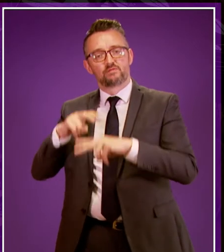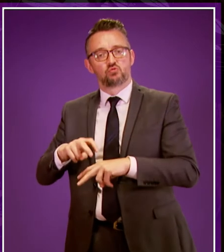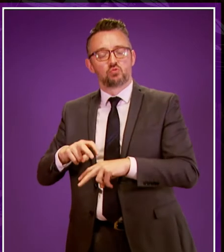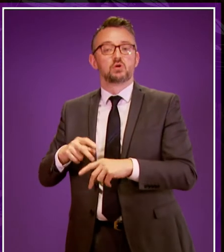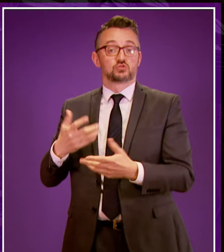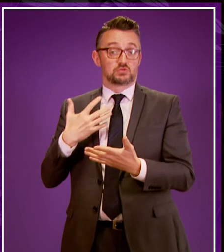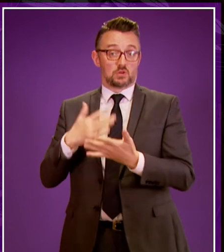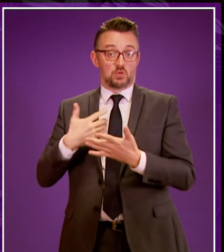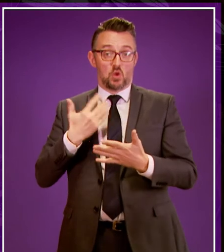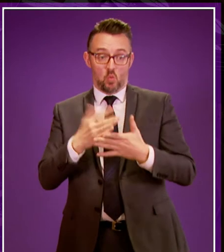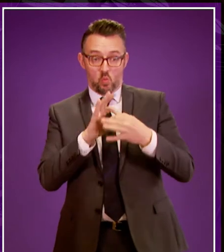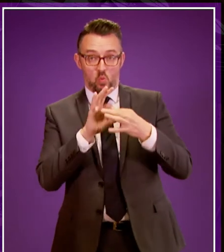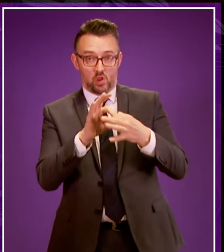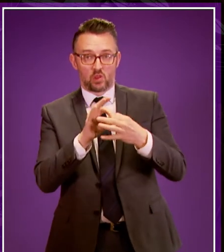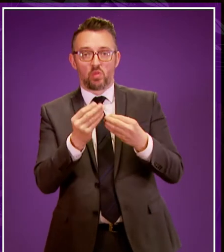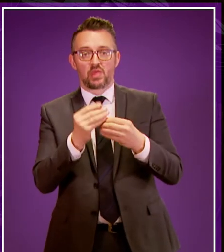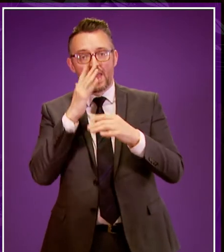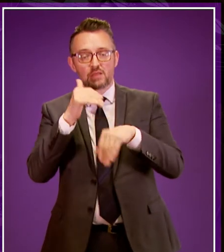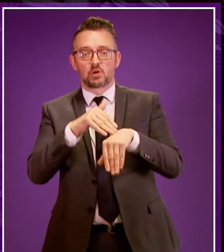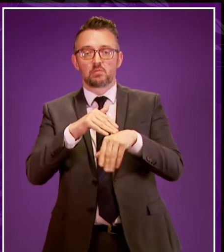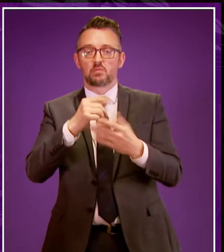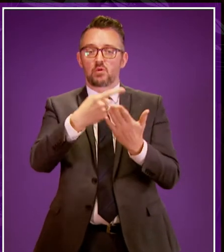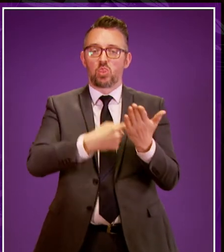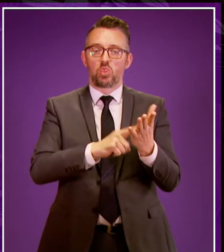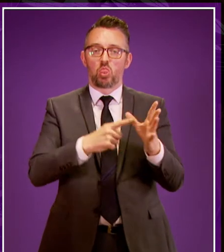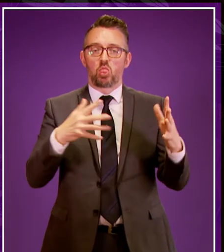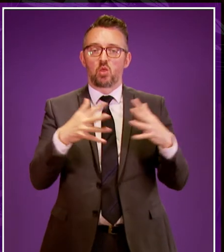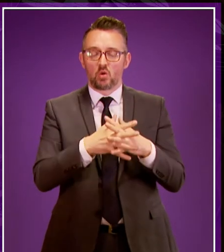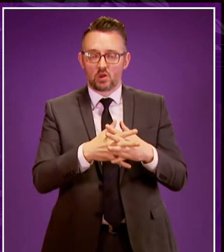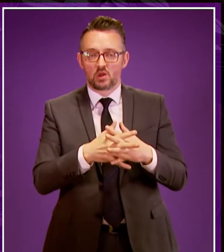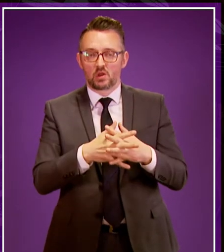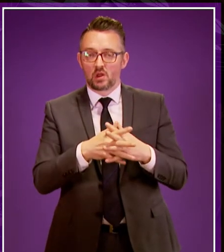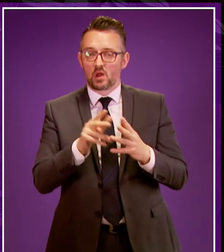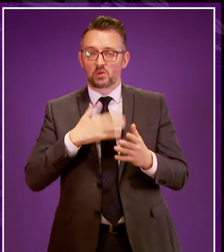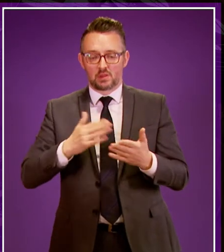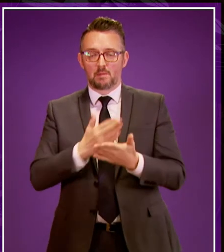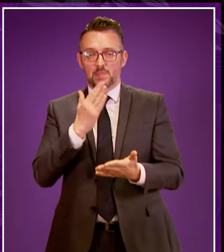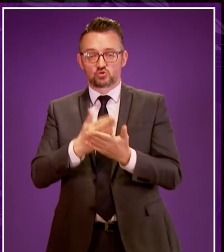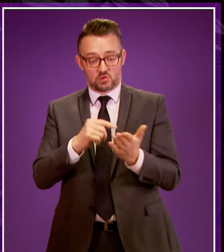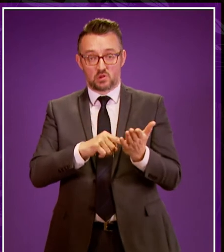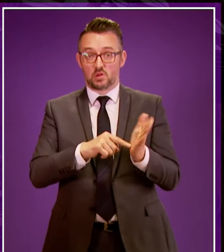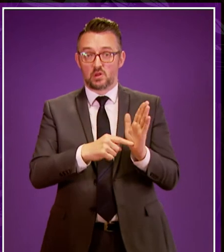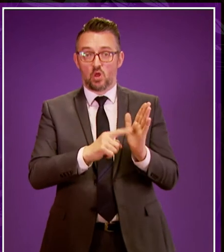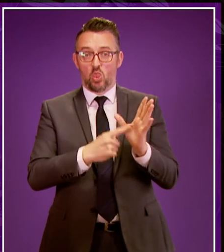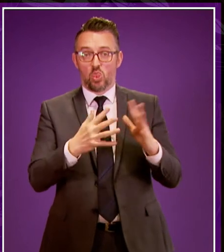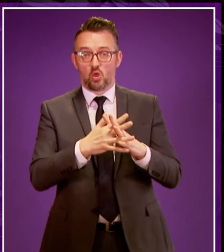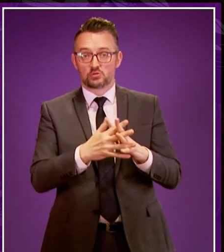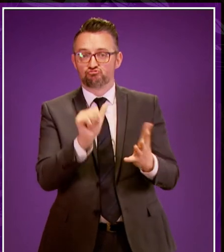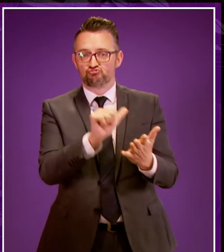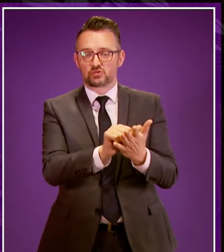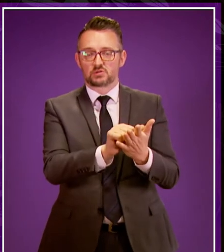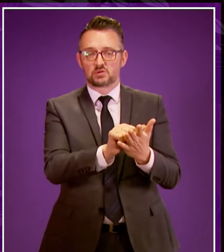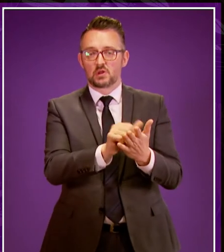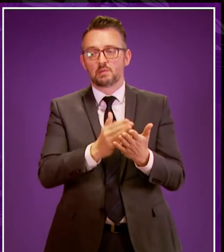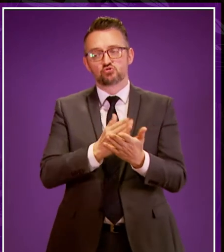we are doing presently in the review of hate crime legislation in Scotland as well to make sure that we have got the right legislation in place but also